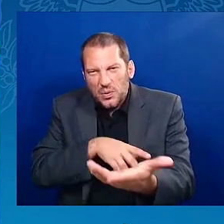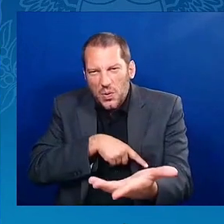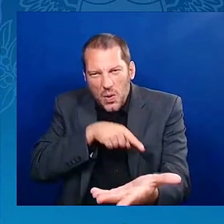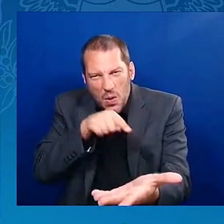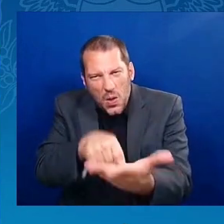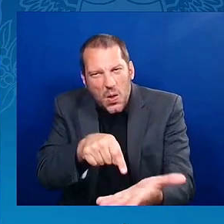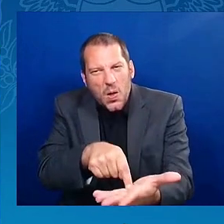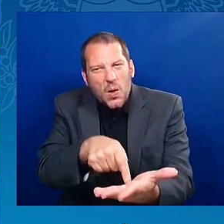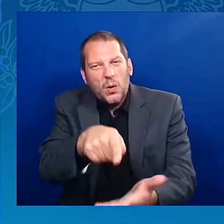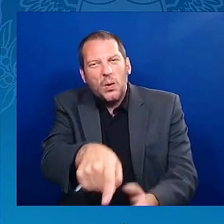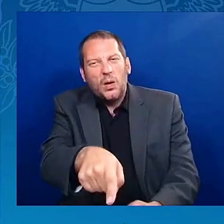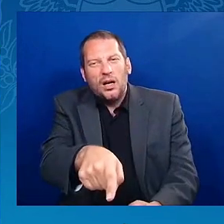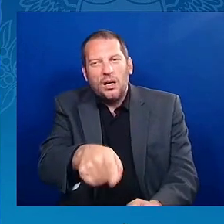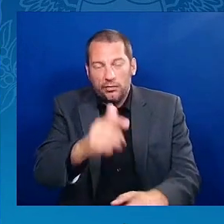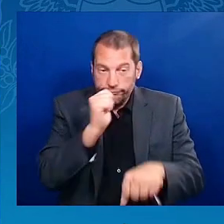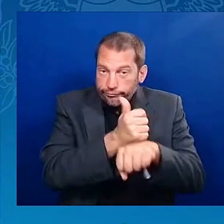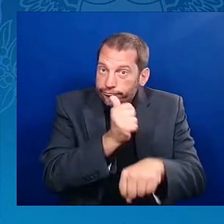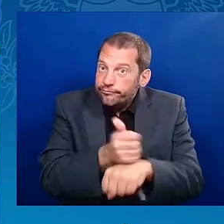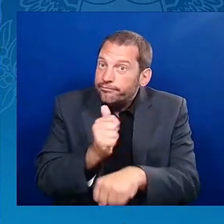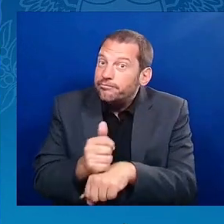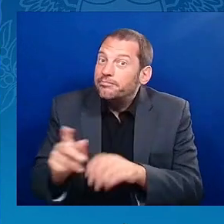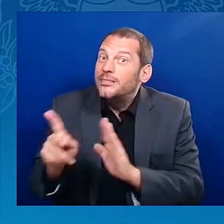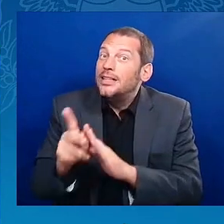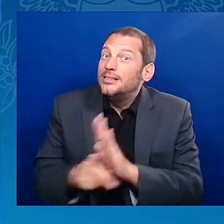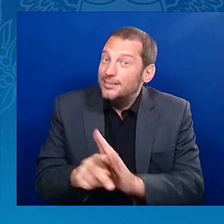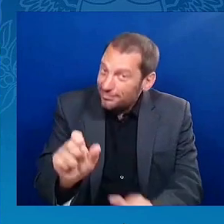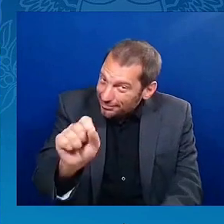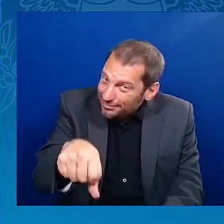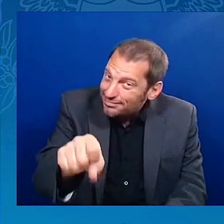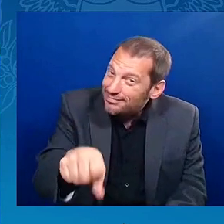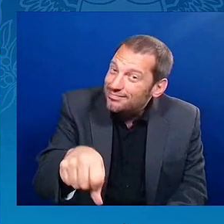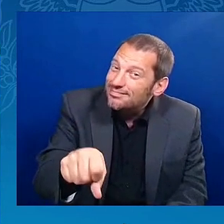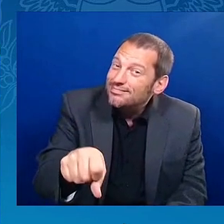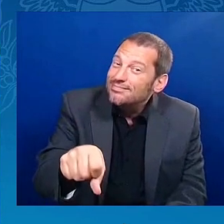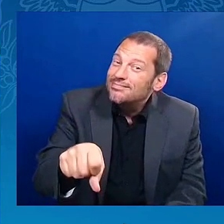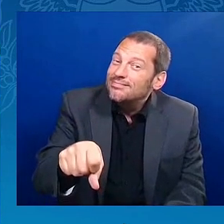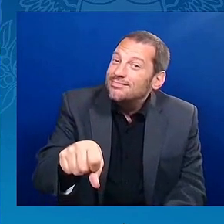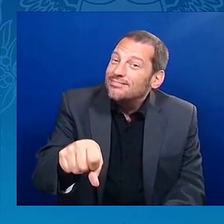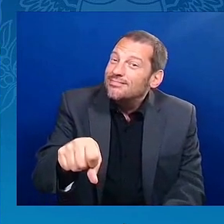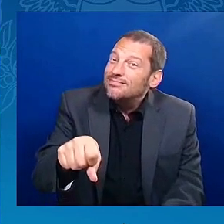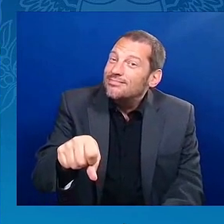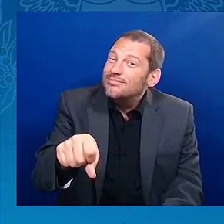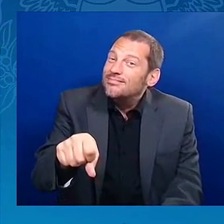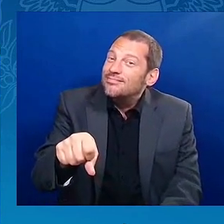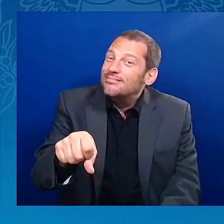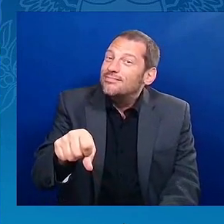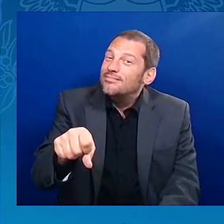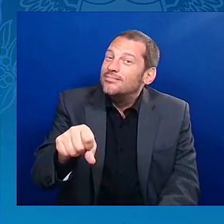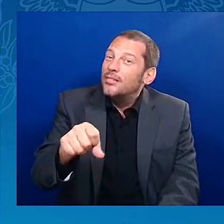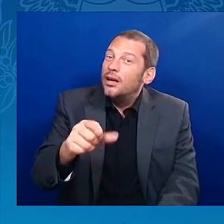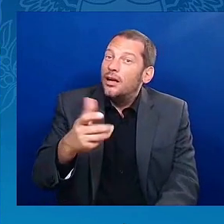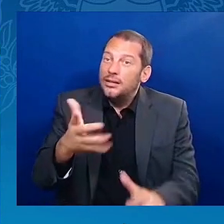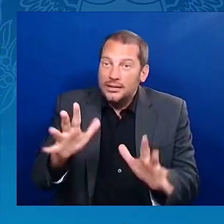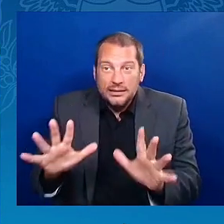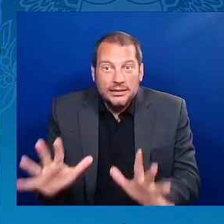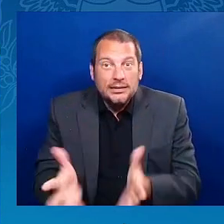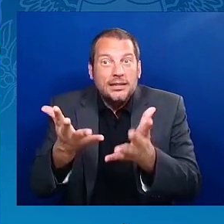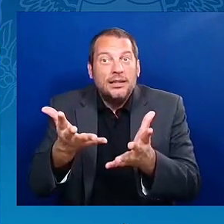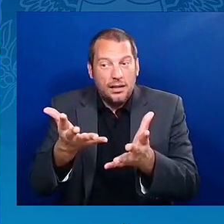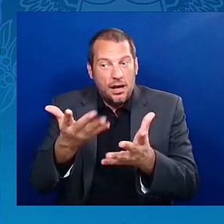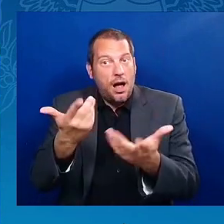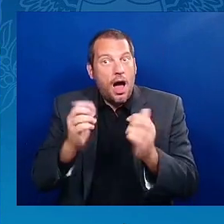their standing through loans, specific grants given to them to buy homes.